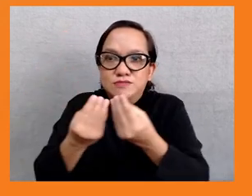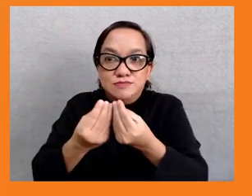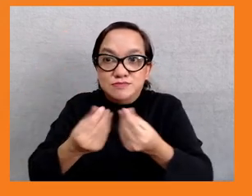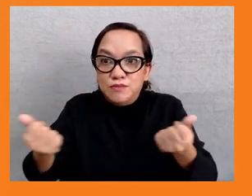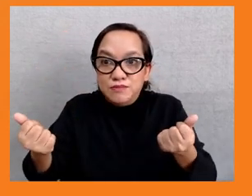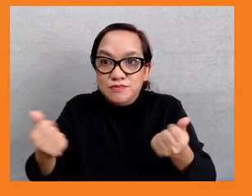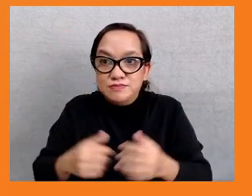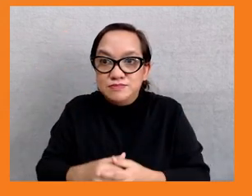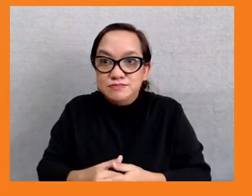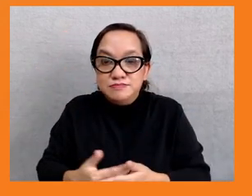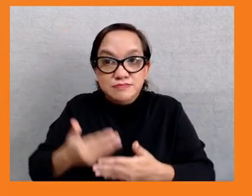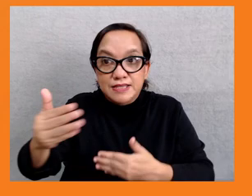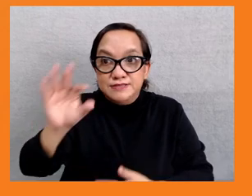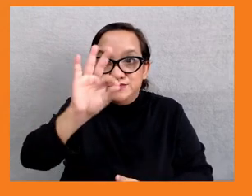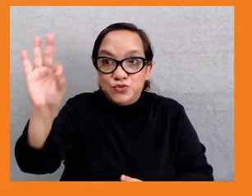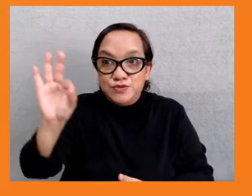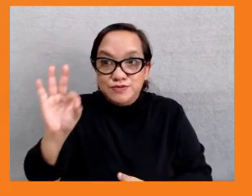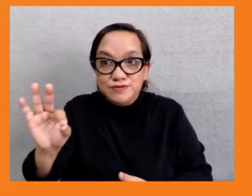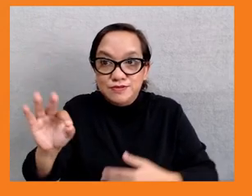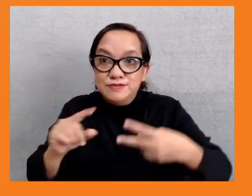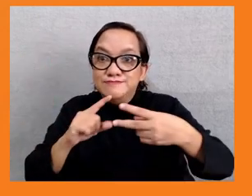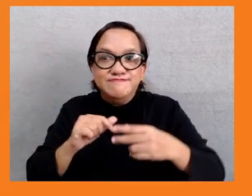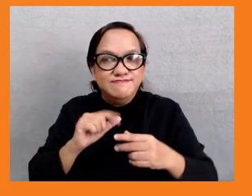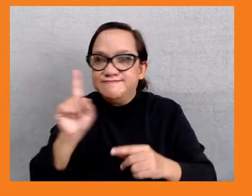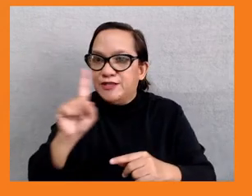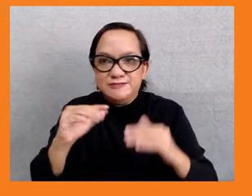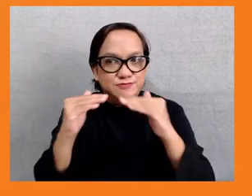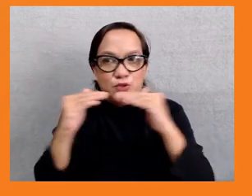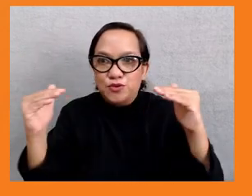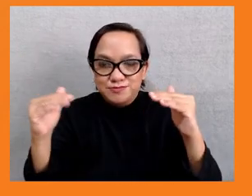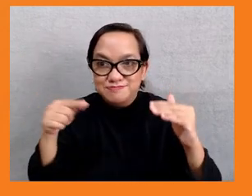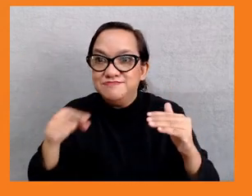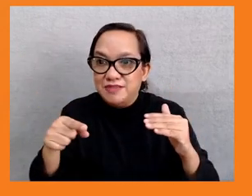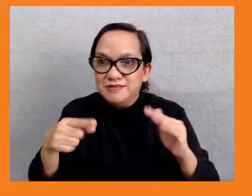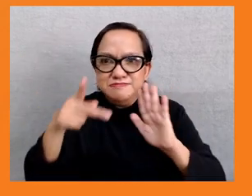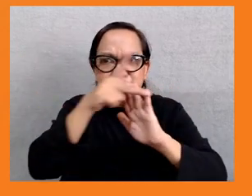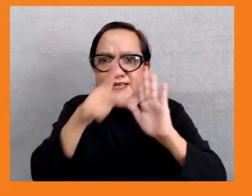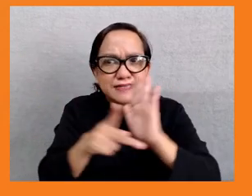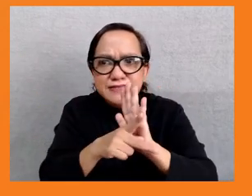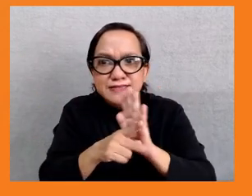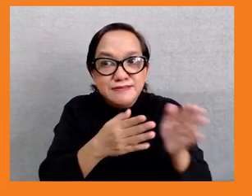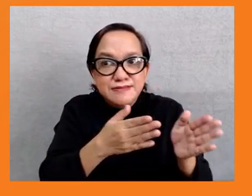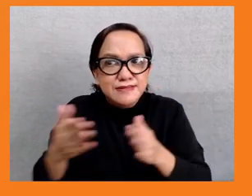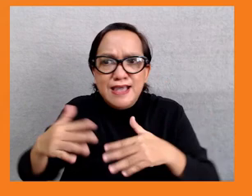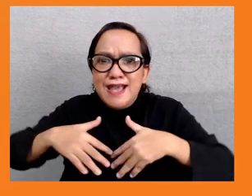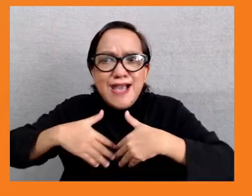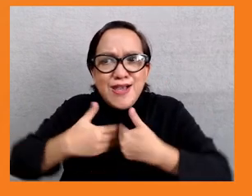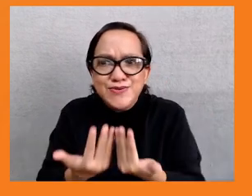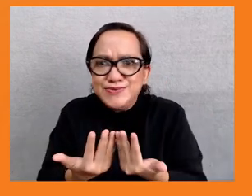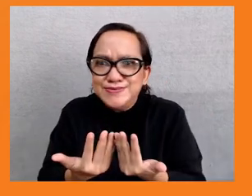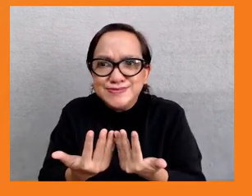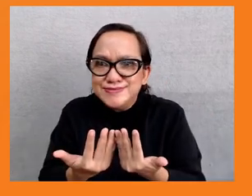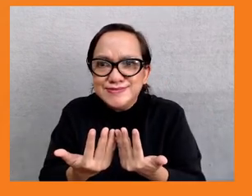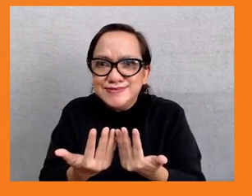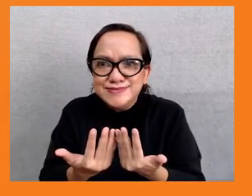policies and plans, are we referring to inequity also? How do we distinguish between inequality and inequity programs to address